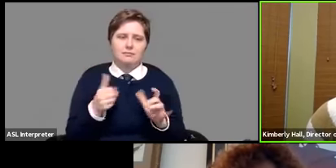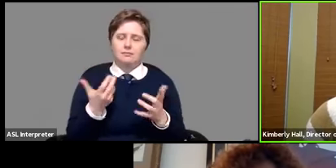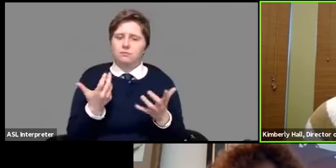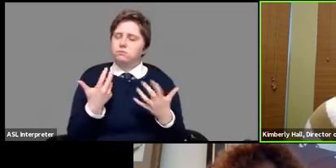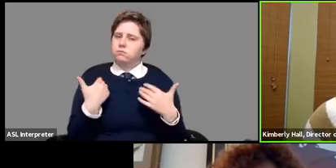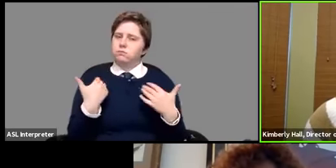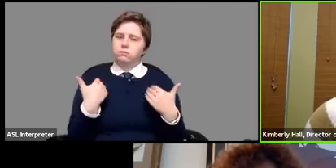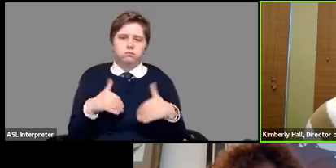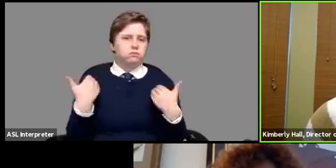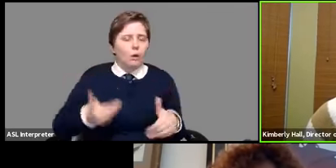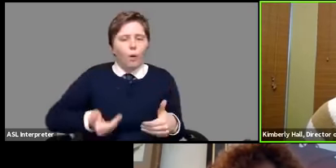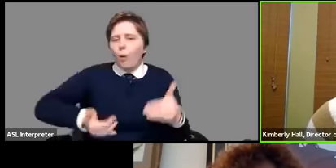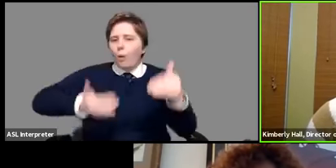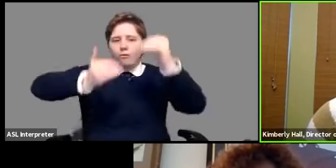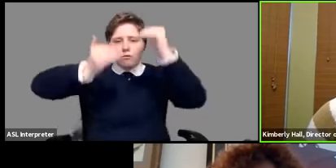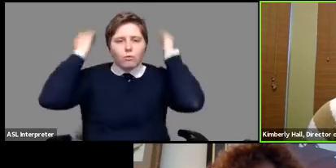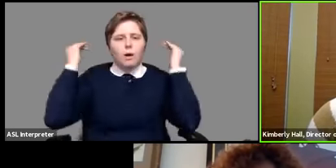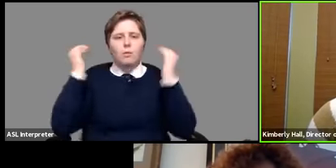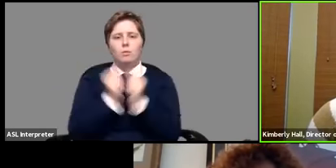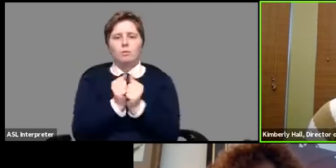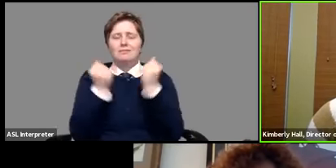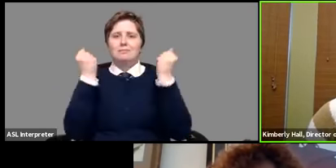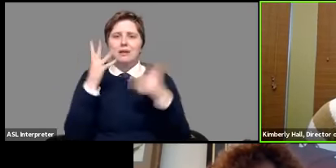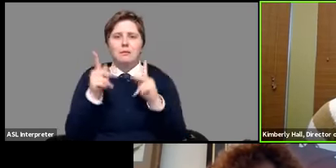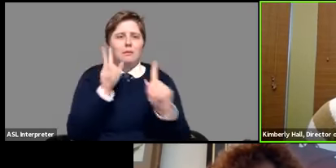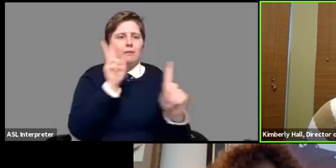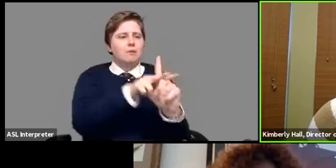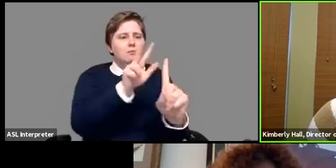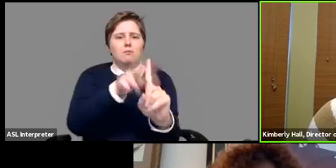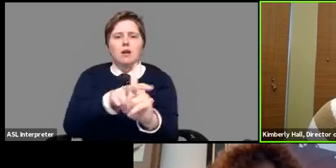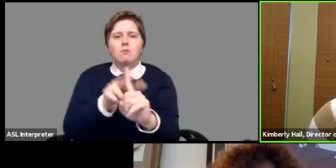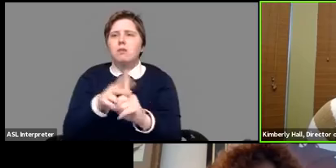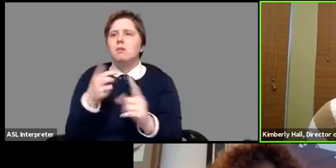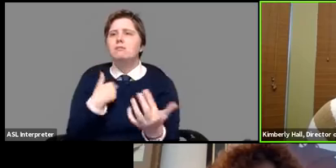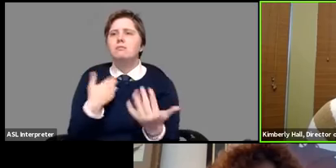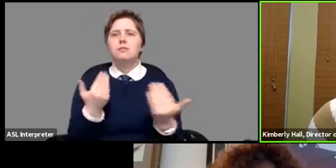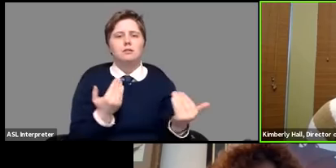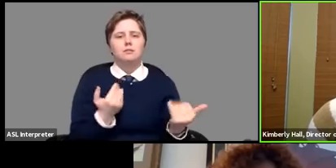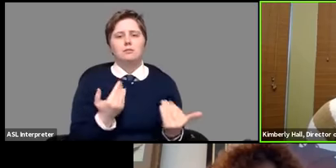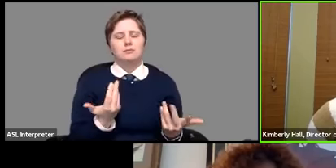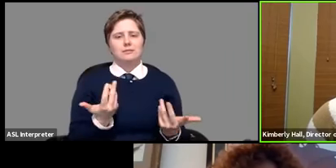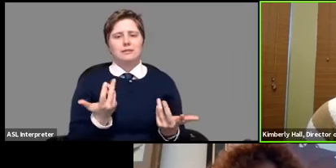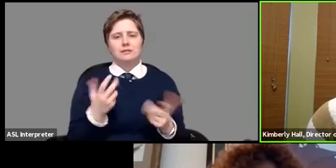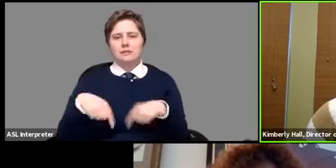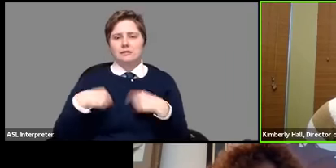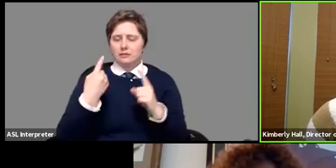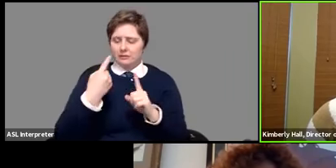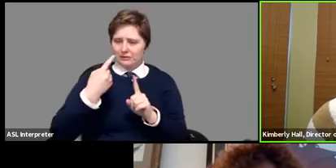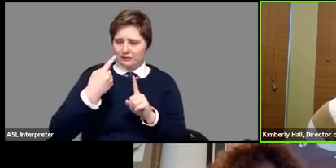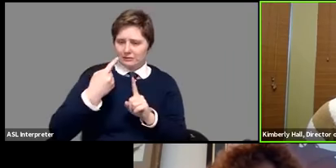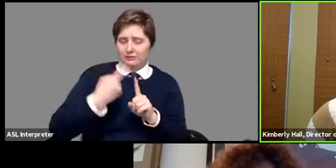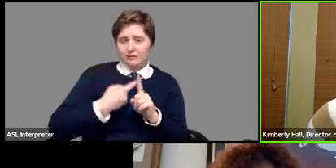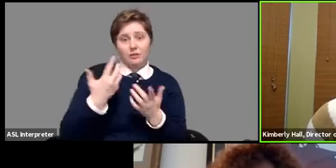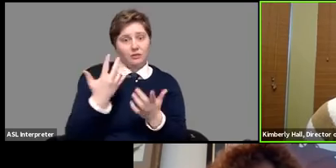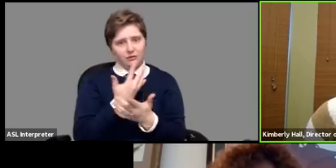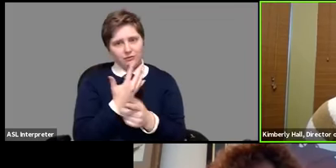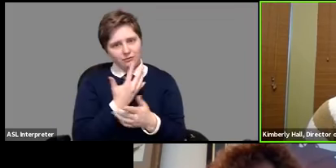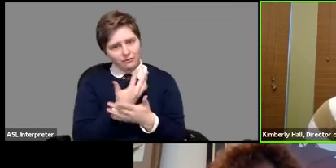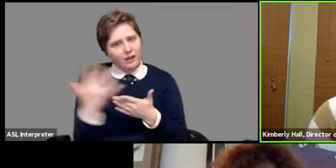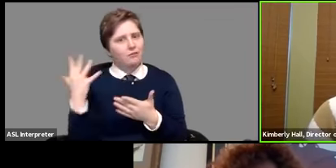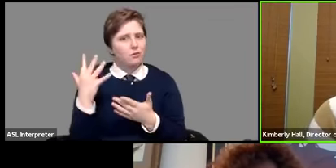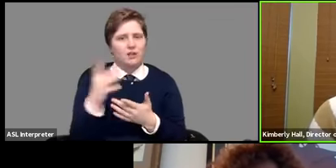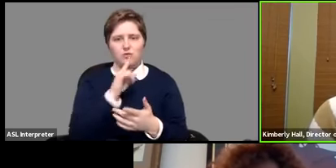tremendously overwhelmed by the number of claims frankly which in the past month or the past five weeks or so